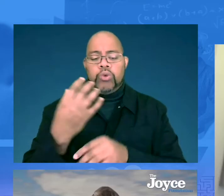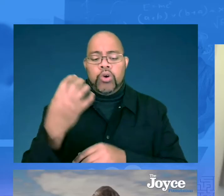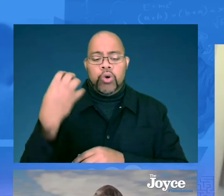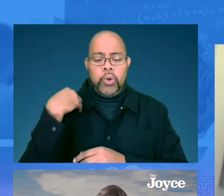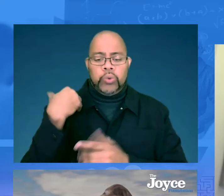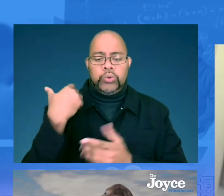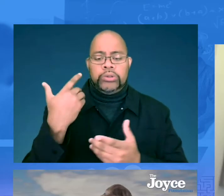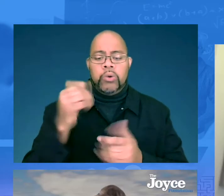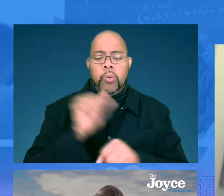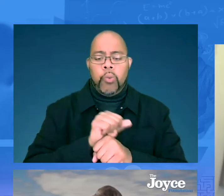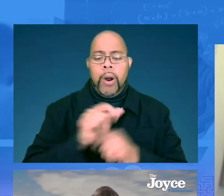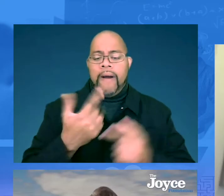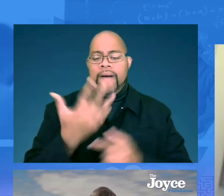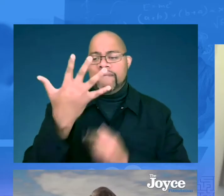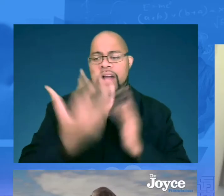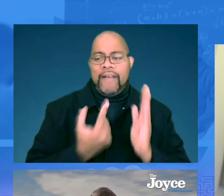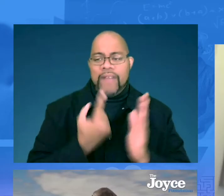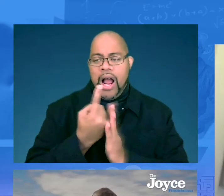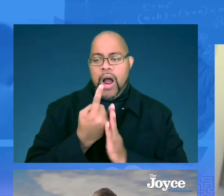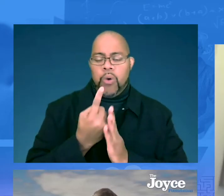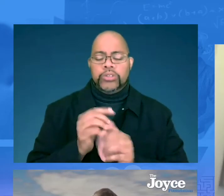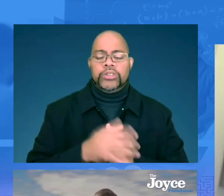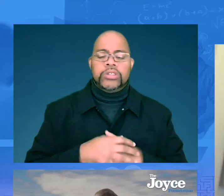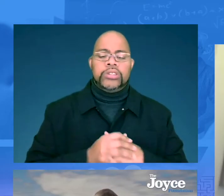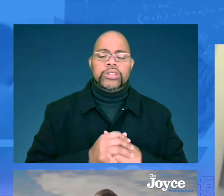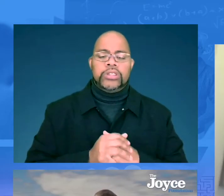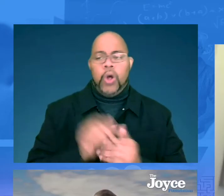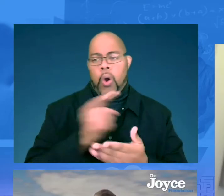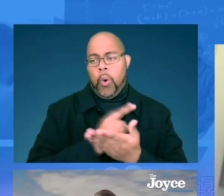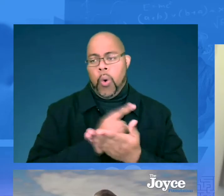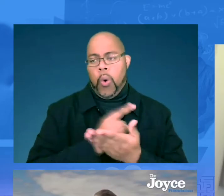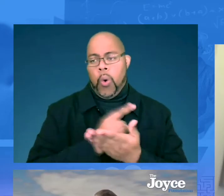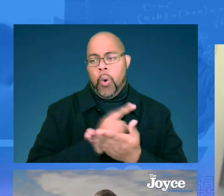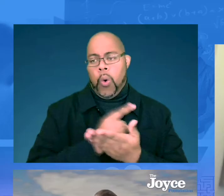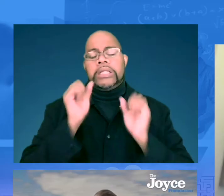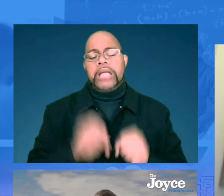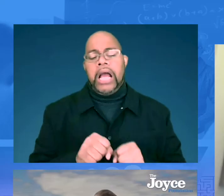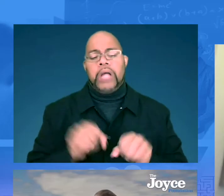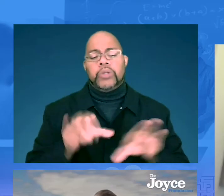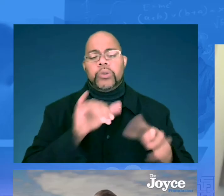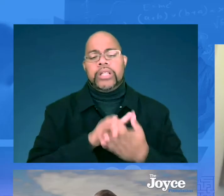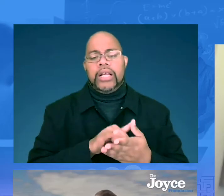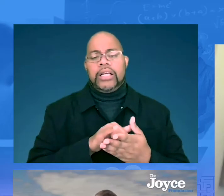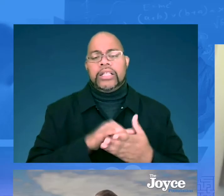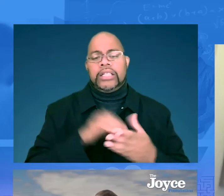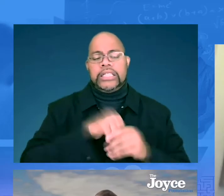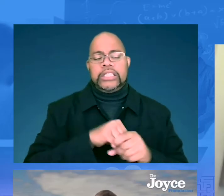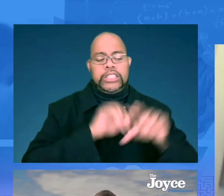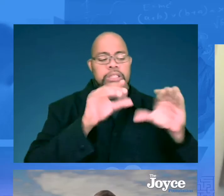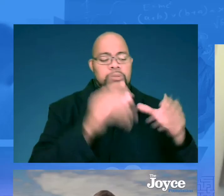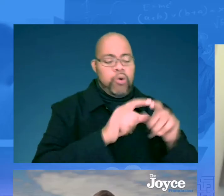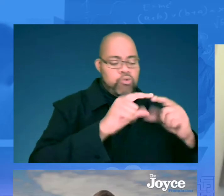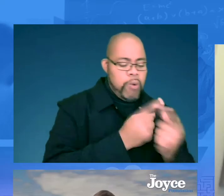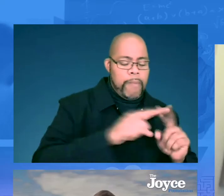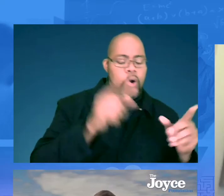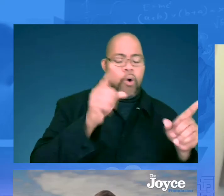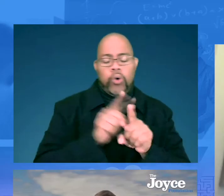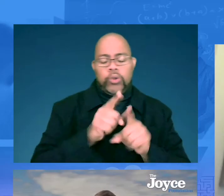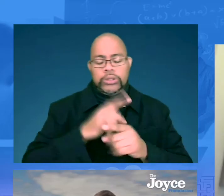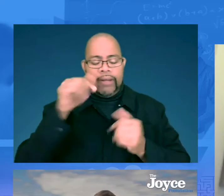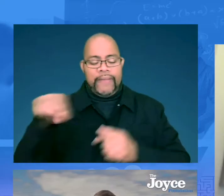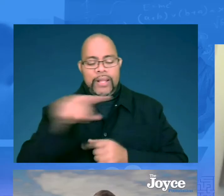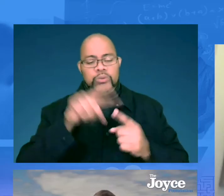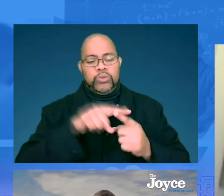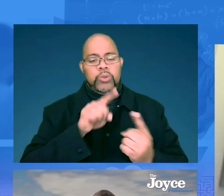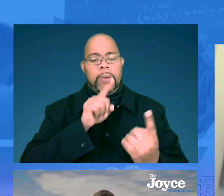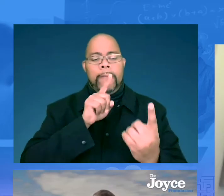expect a virtual instructional coach to work approximately five hours a week. They can do that in small